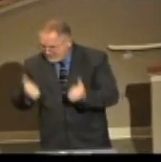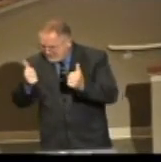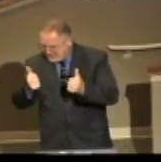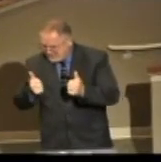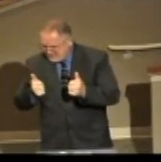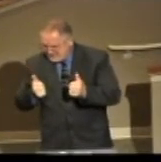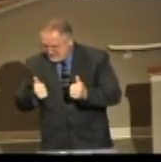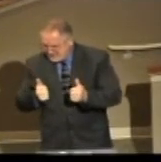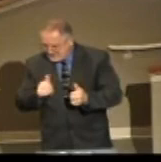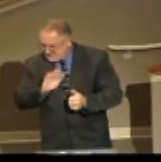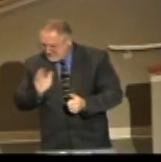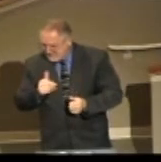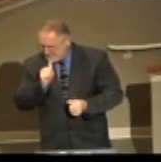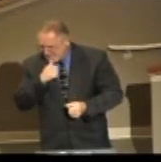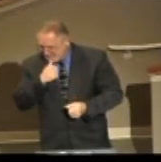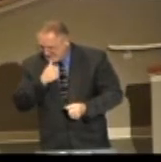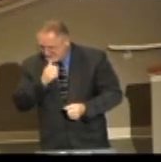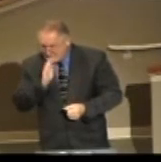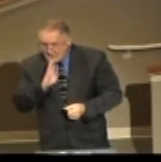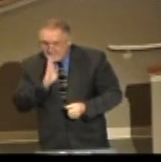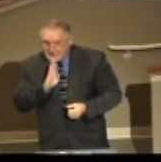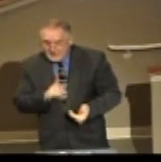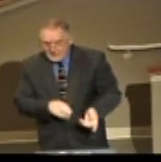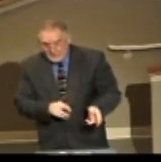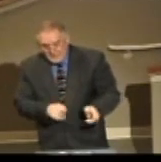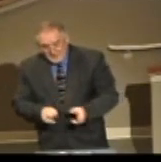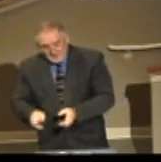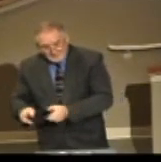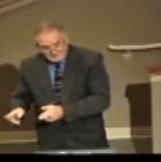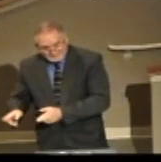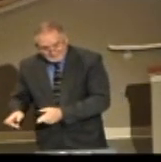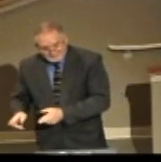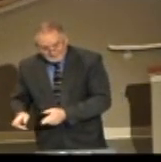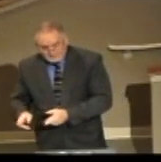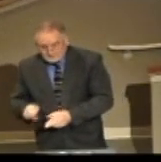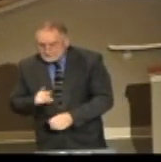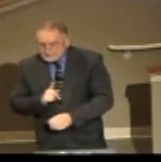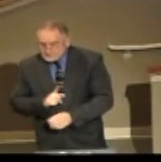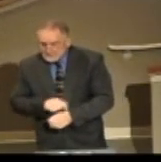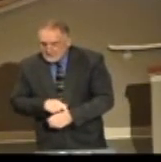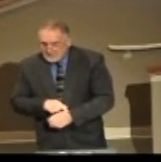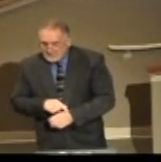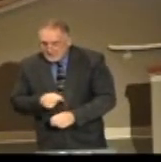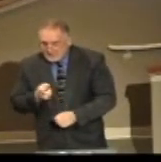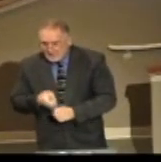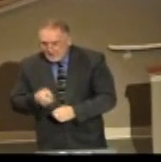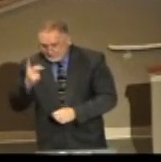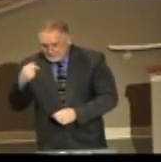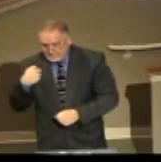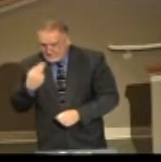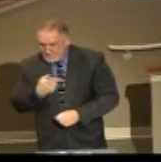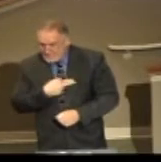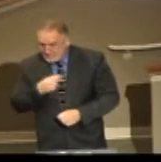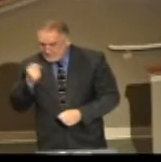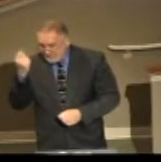No matter when it comes your way. And those two times it's hard for us to realize that God's love is there. I mean,